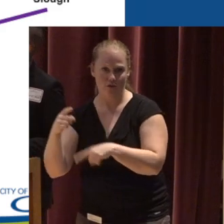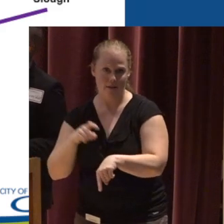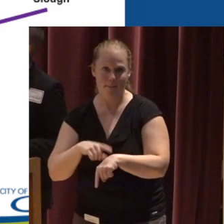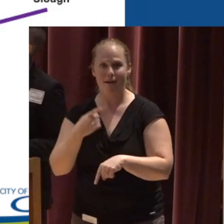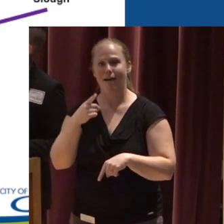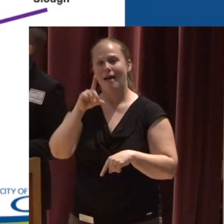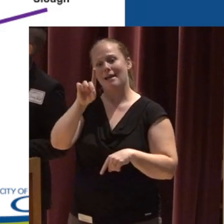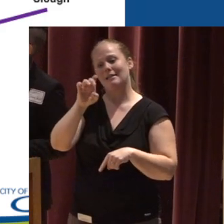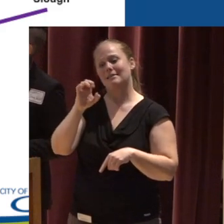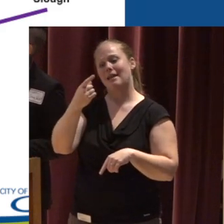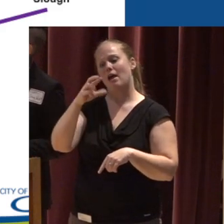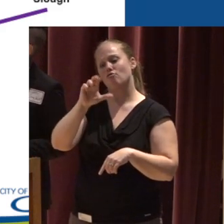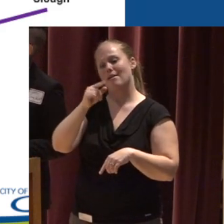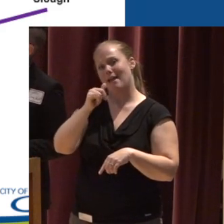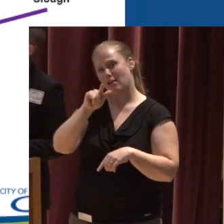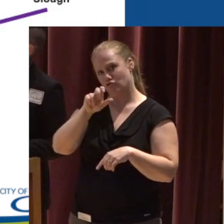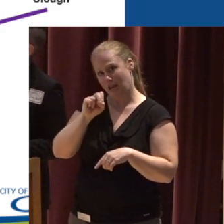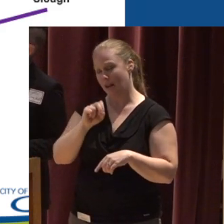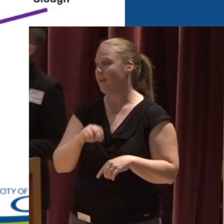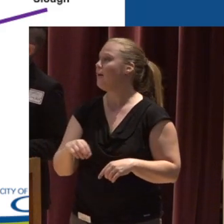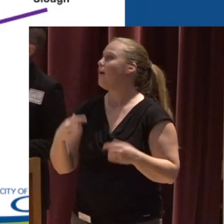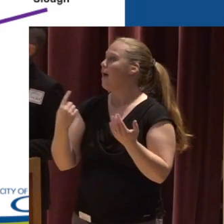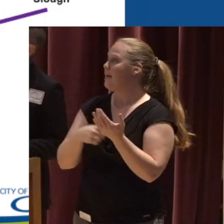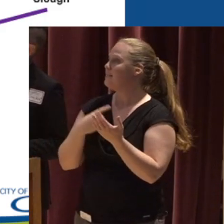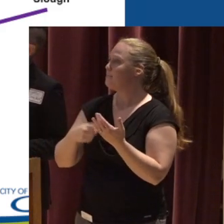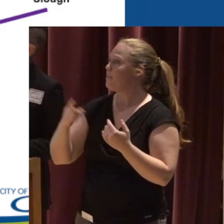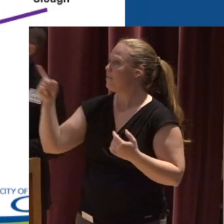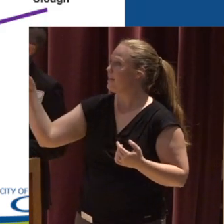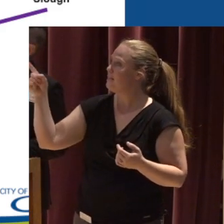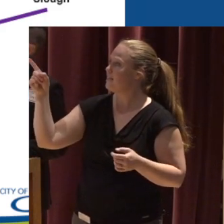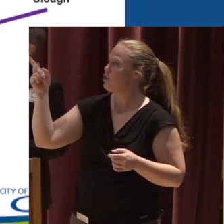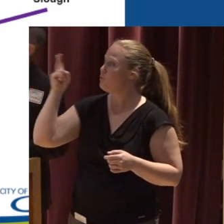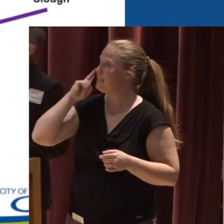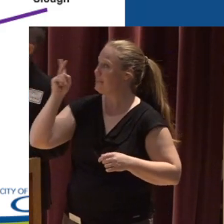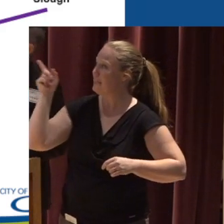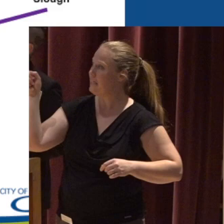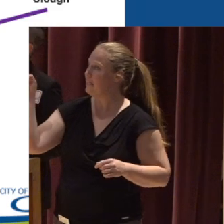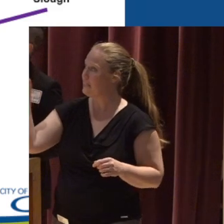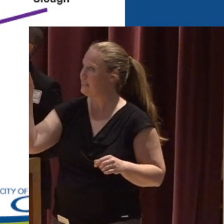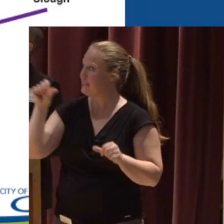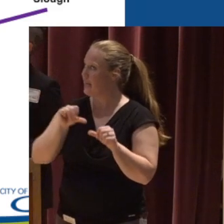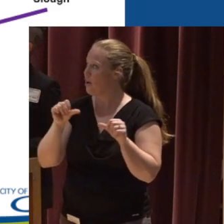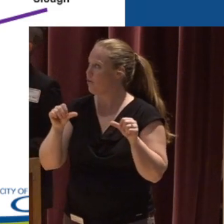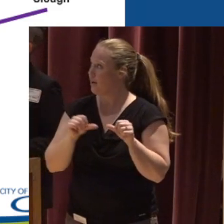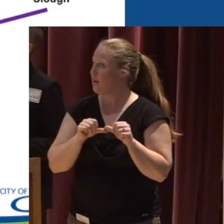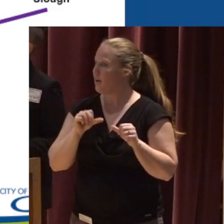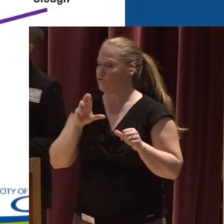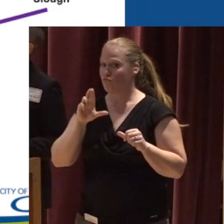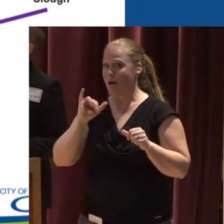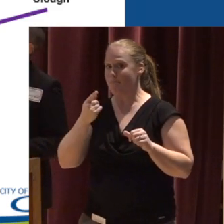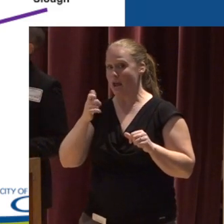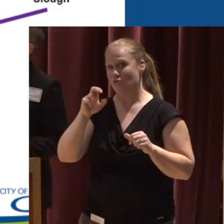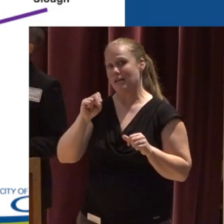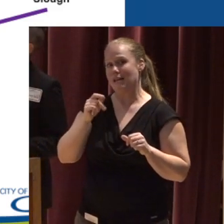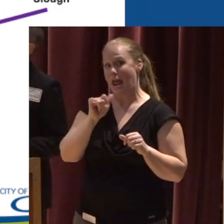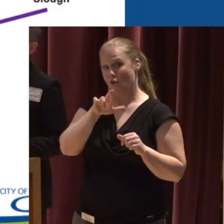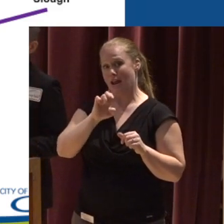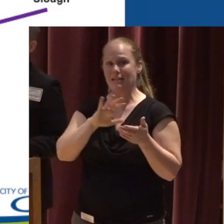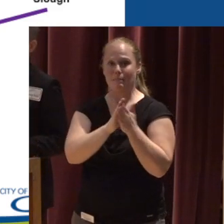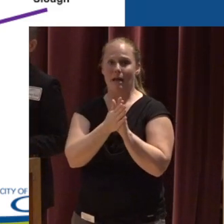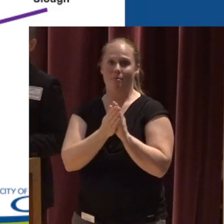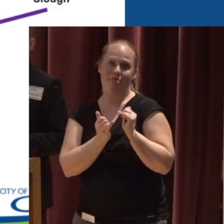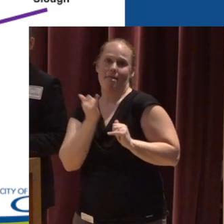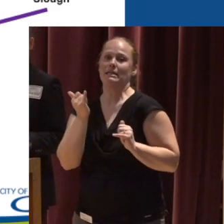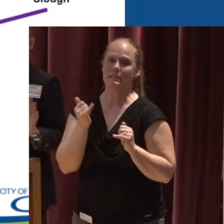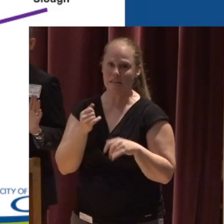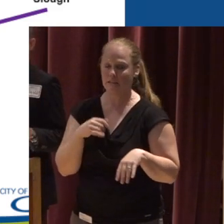And this is a good example here Where you've pared down this riparian area on the stream It's a very thin riparian area And we've